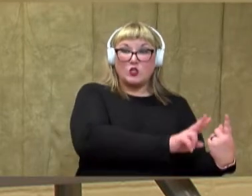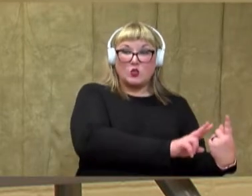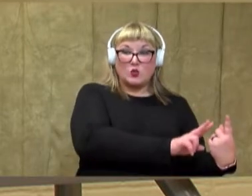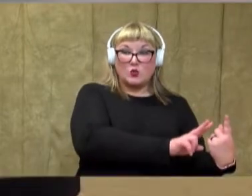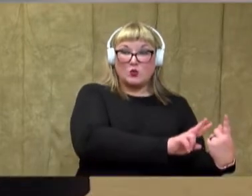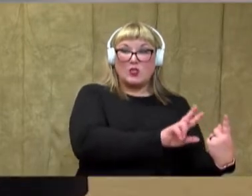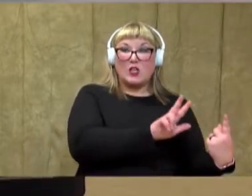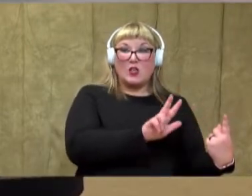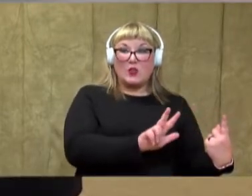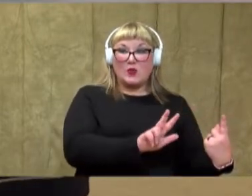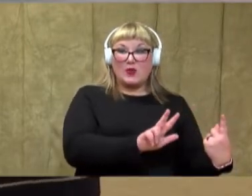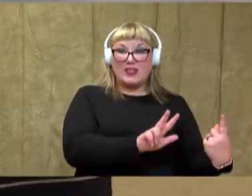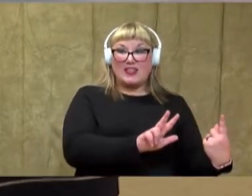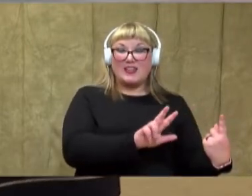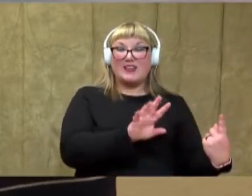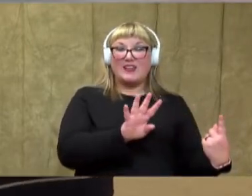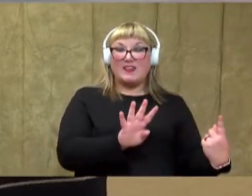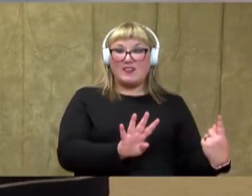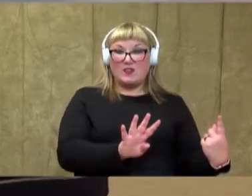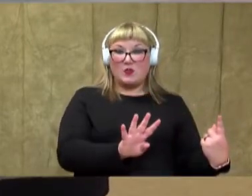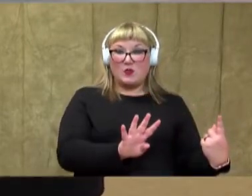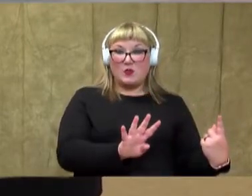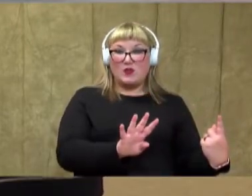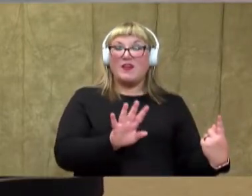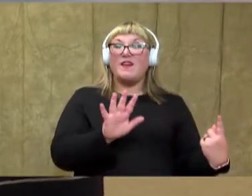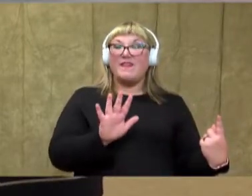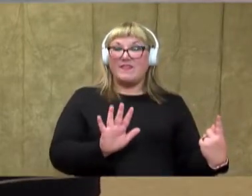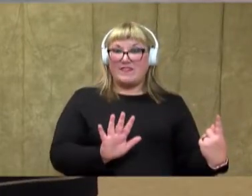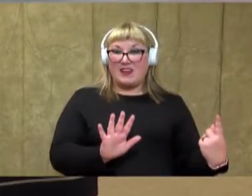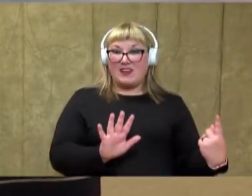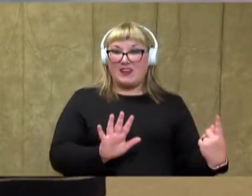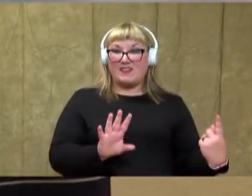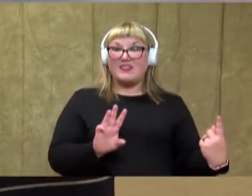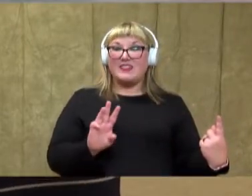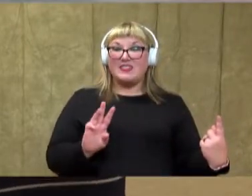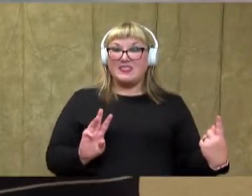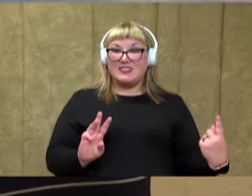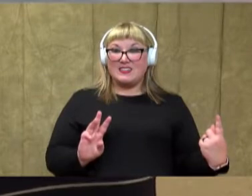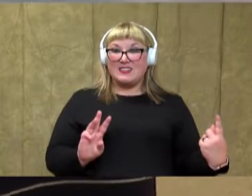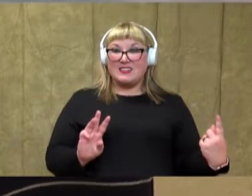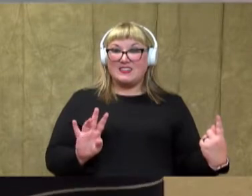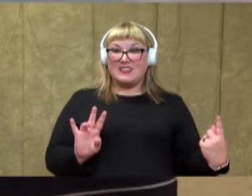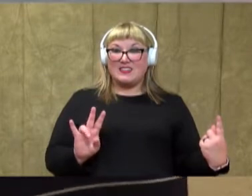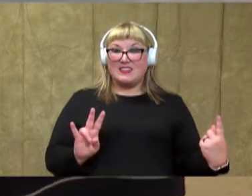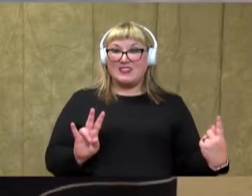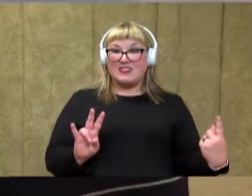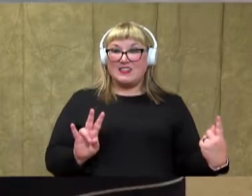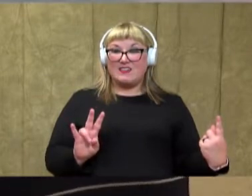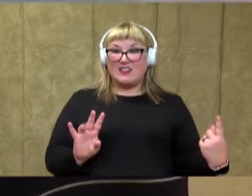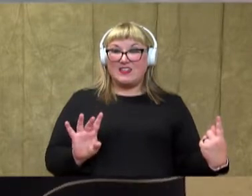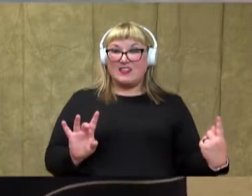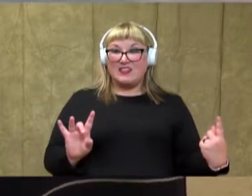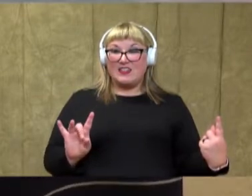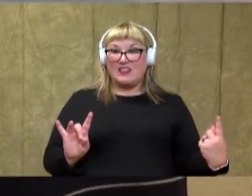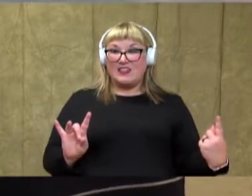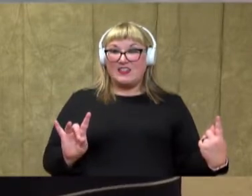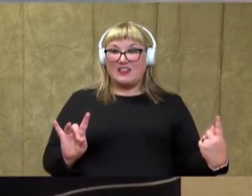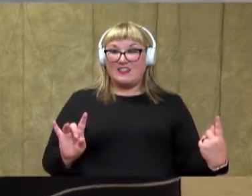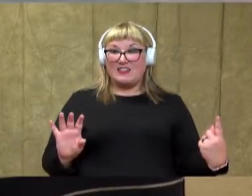2, 3, 4, 5, 6, 7,